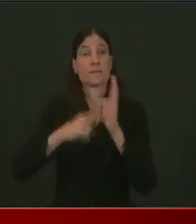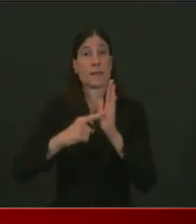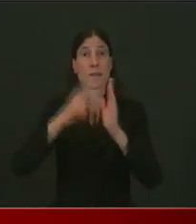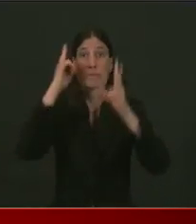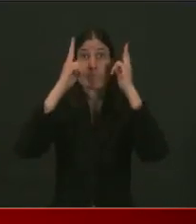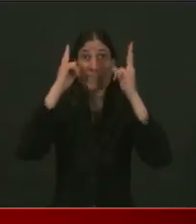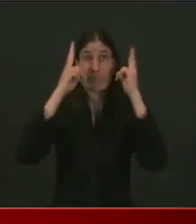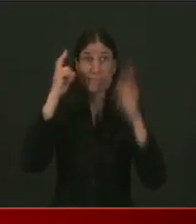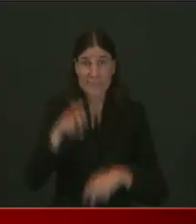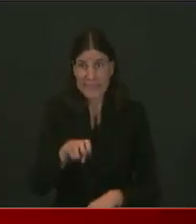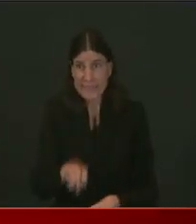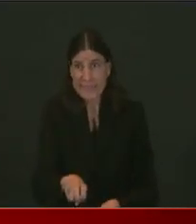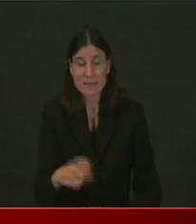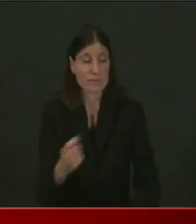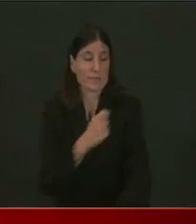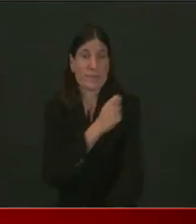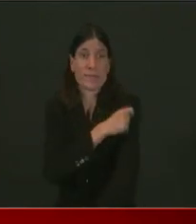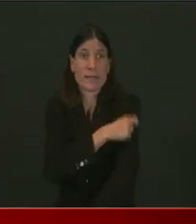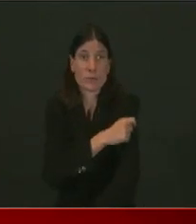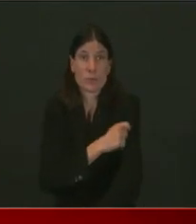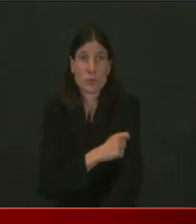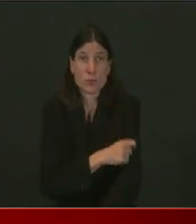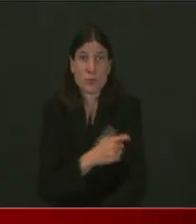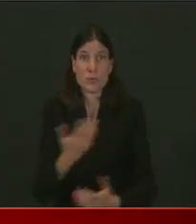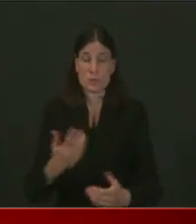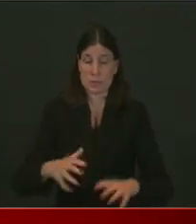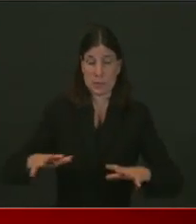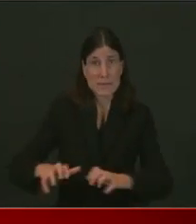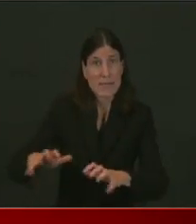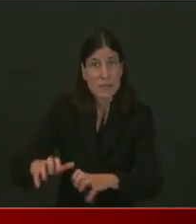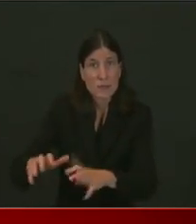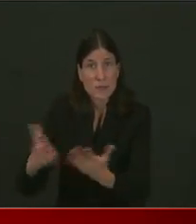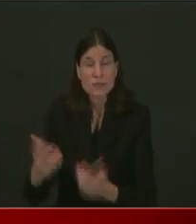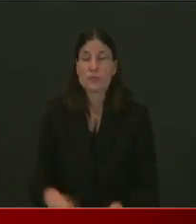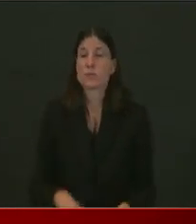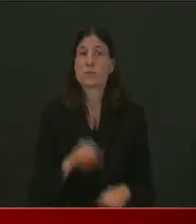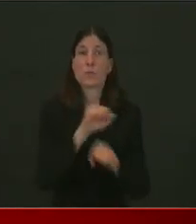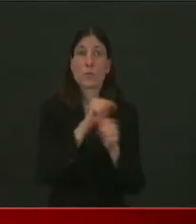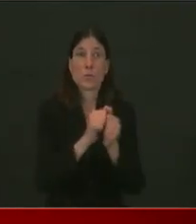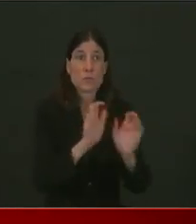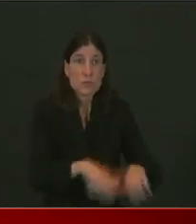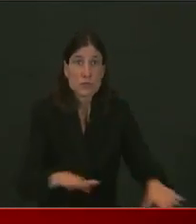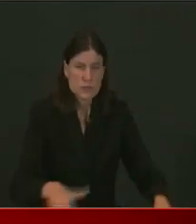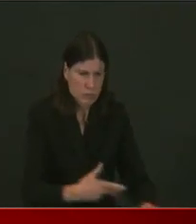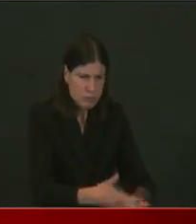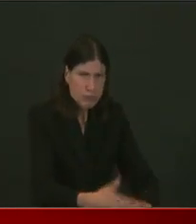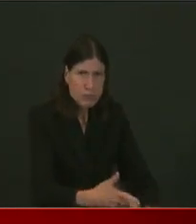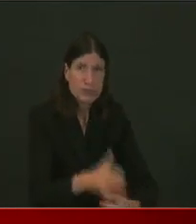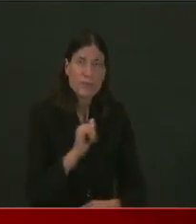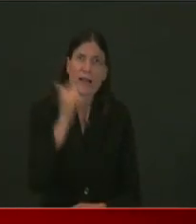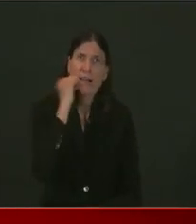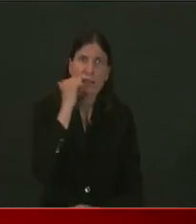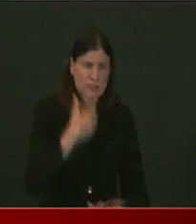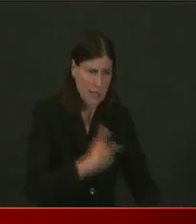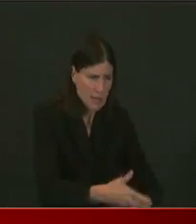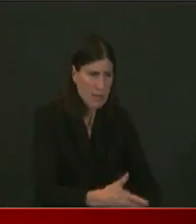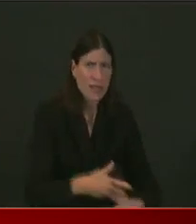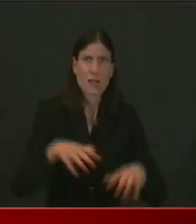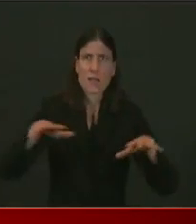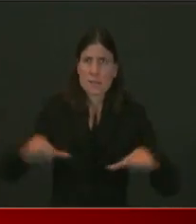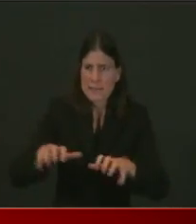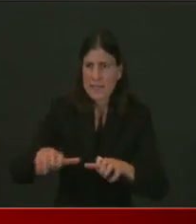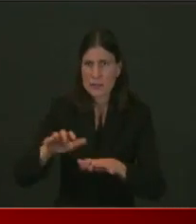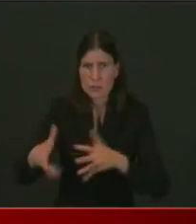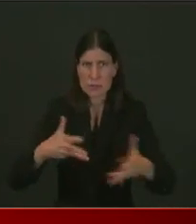childcare workers. If you are in one of those industries, I'm asking you to please go get yourself tested,